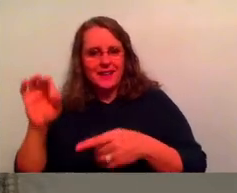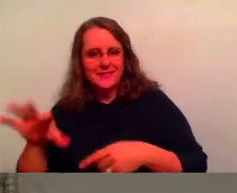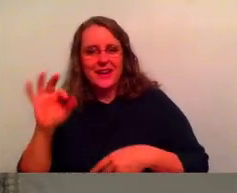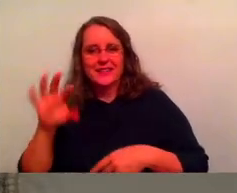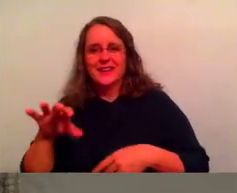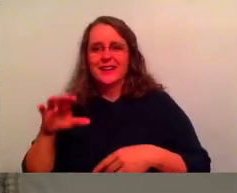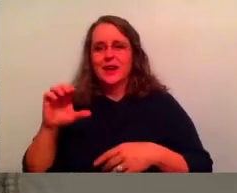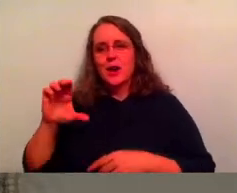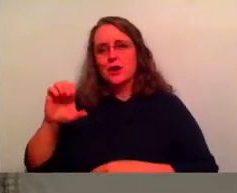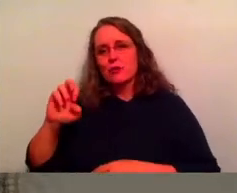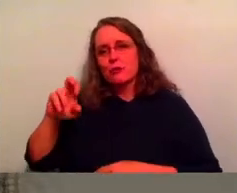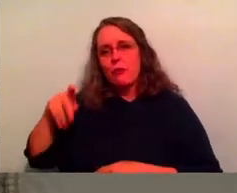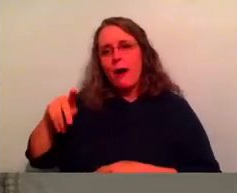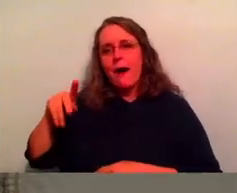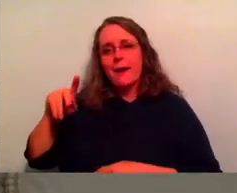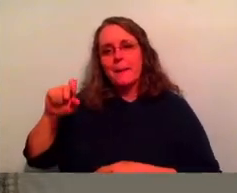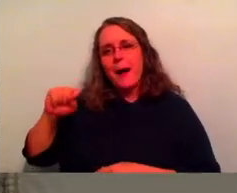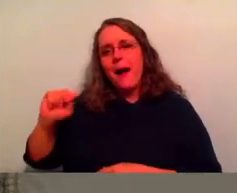crock pot message.